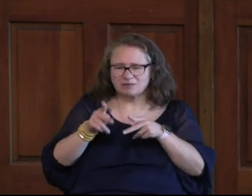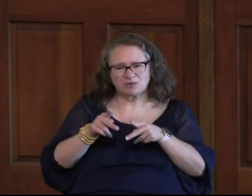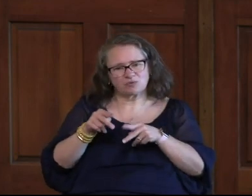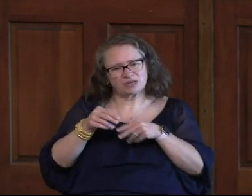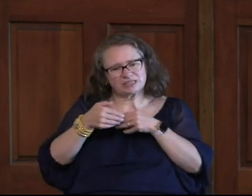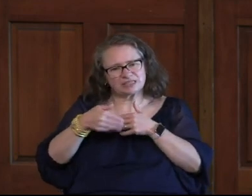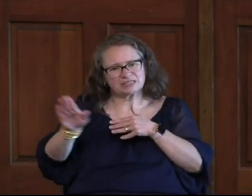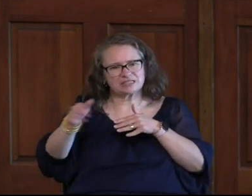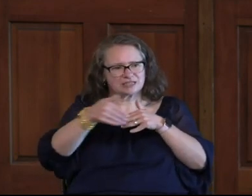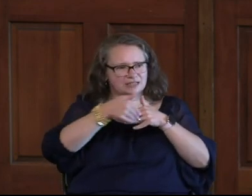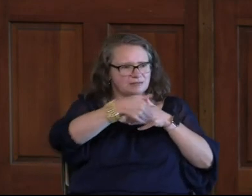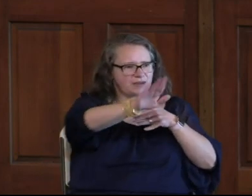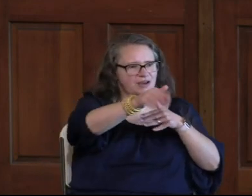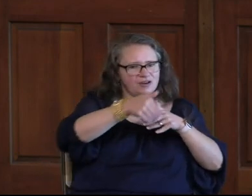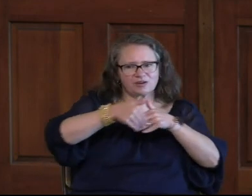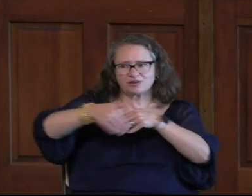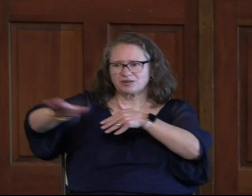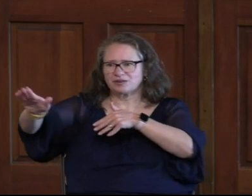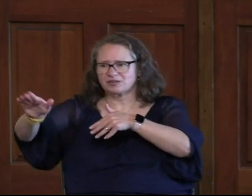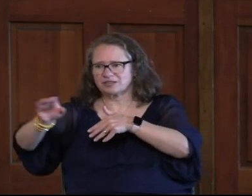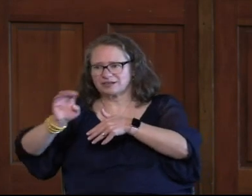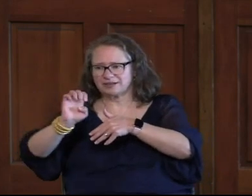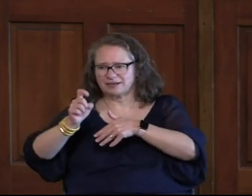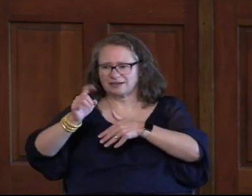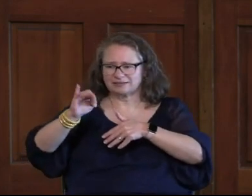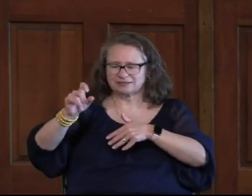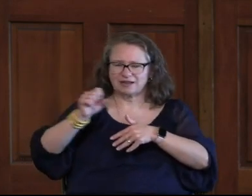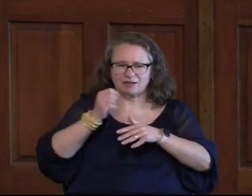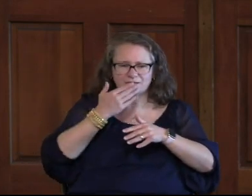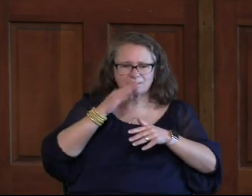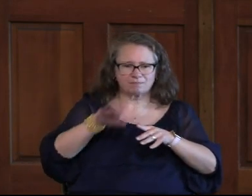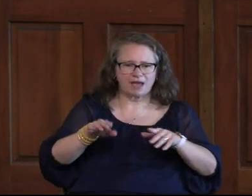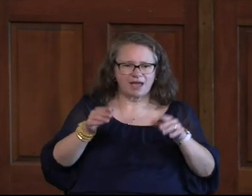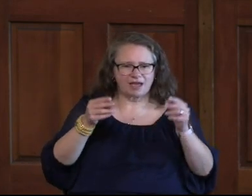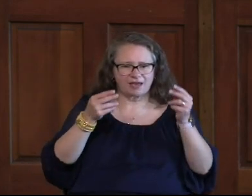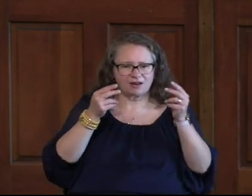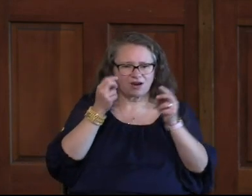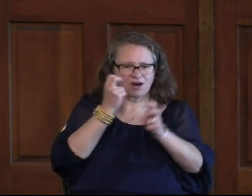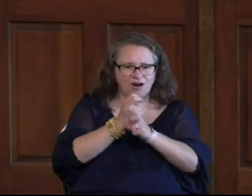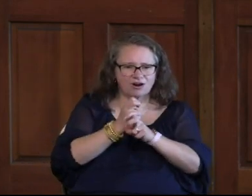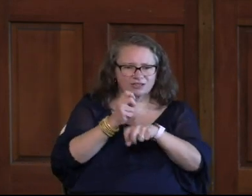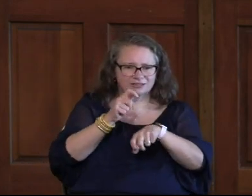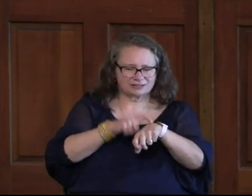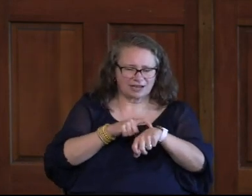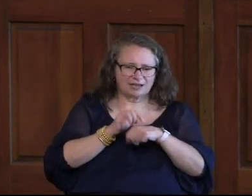God was sending them out into exile into a bad, nasty time.